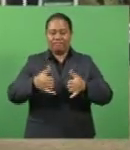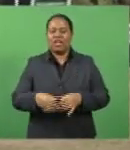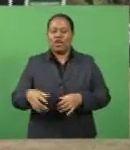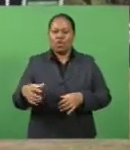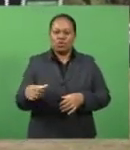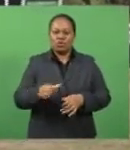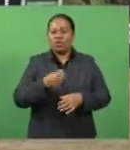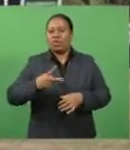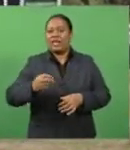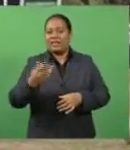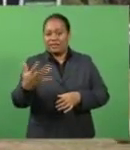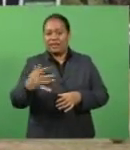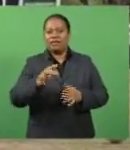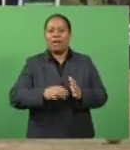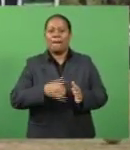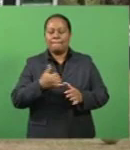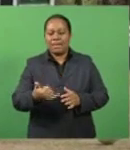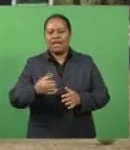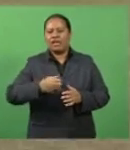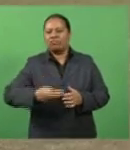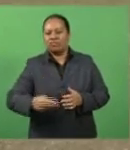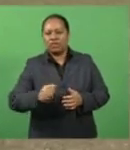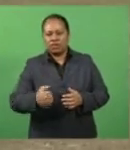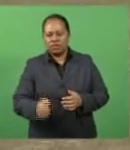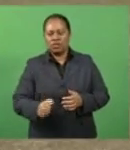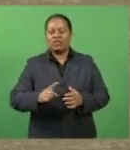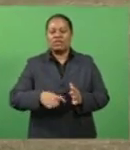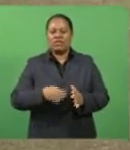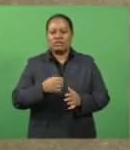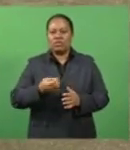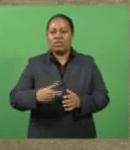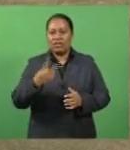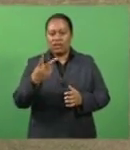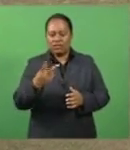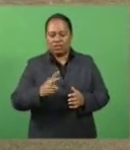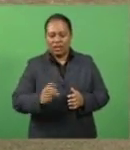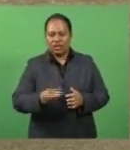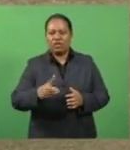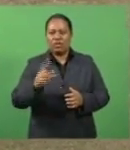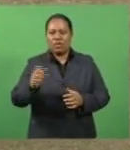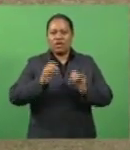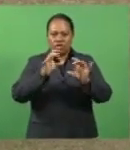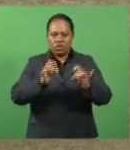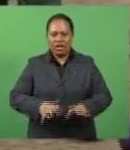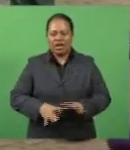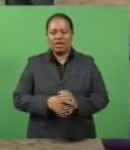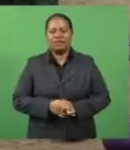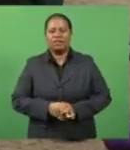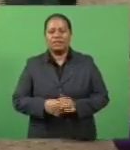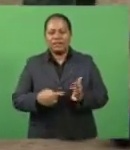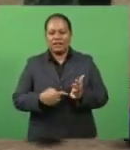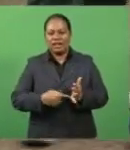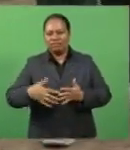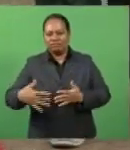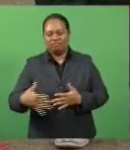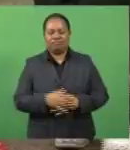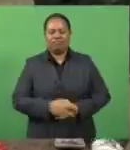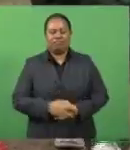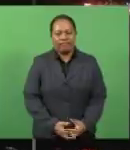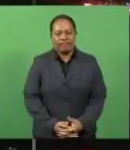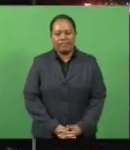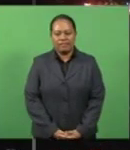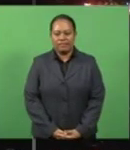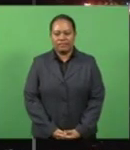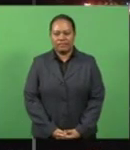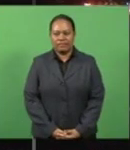held from the 25th of May to June 6th in 2021 in Queensland, Australia. Tali Materkula, FBC Sports.